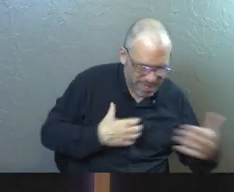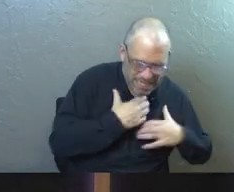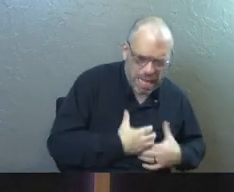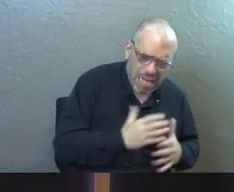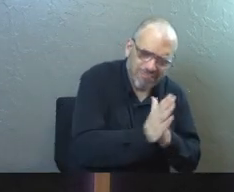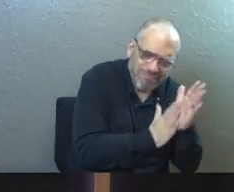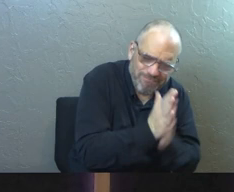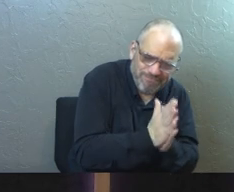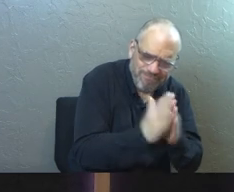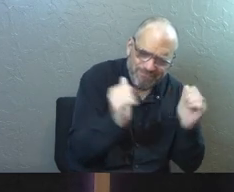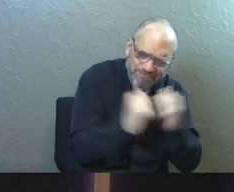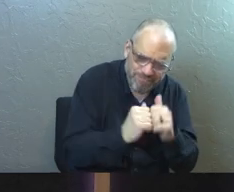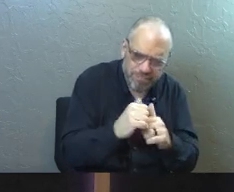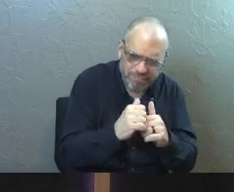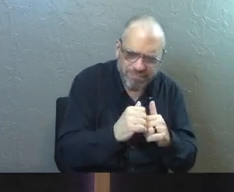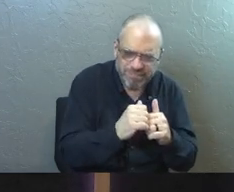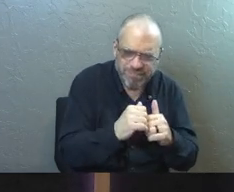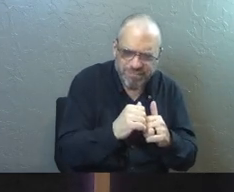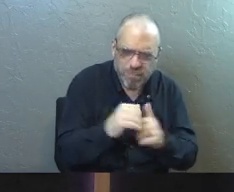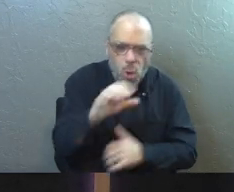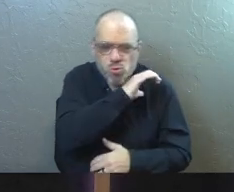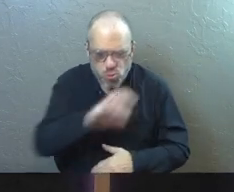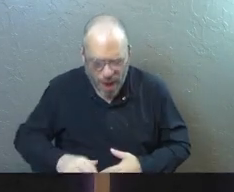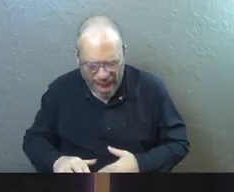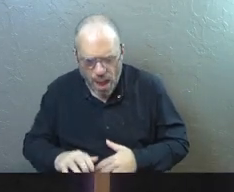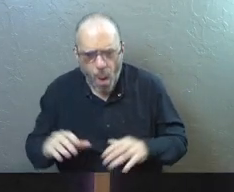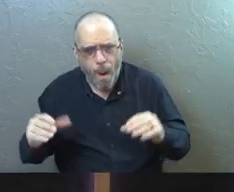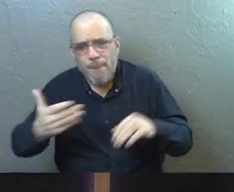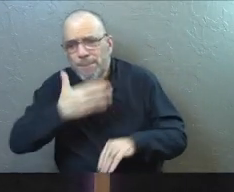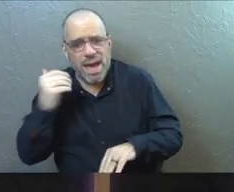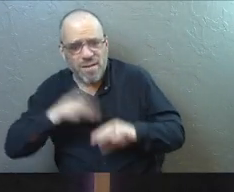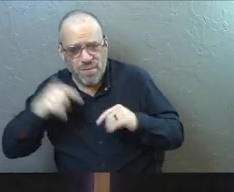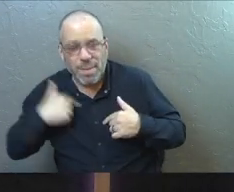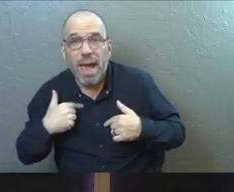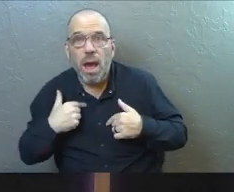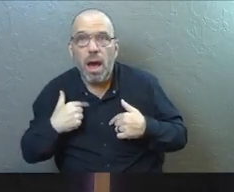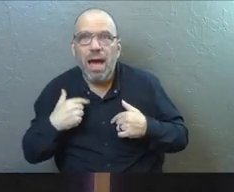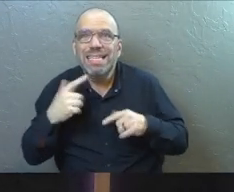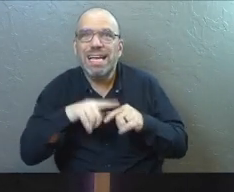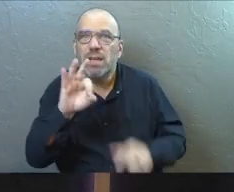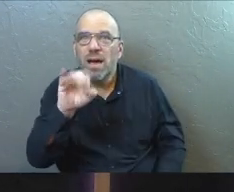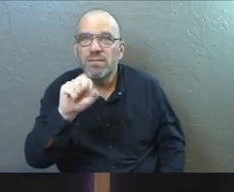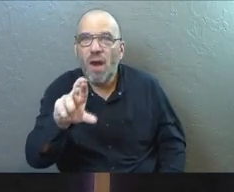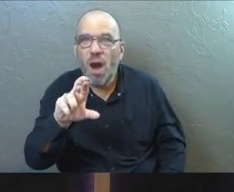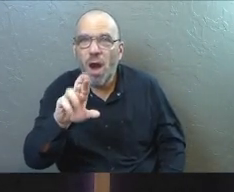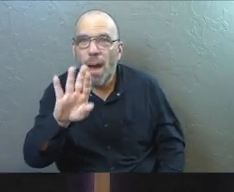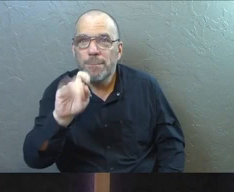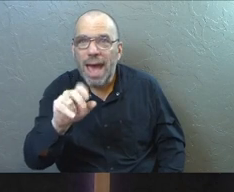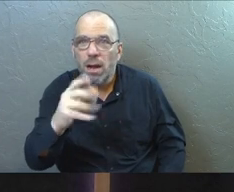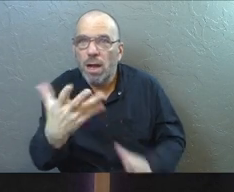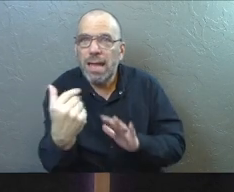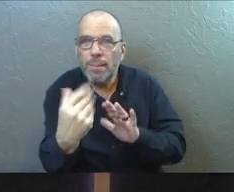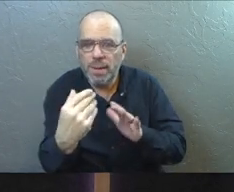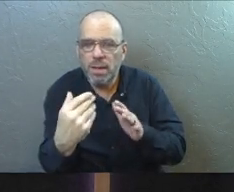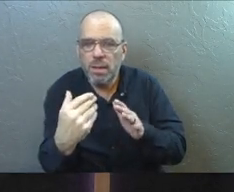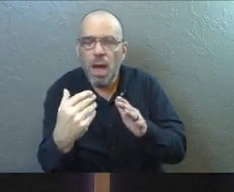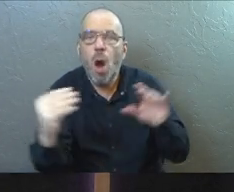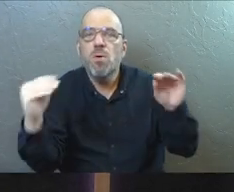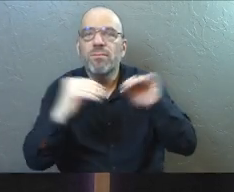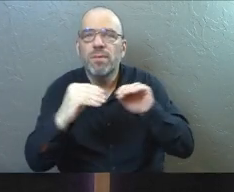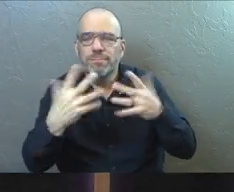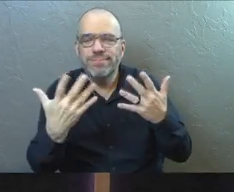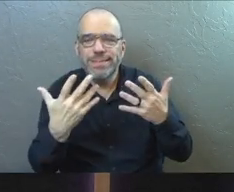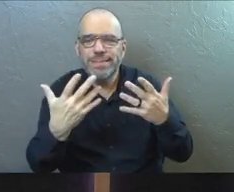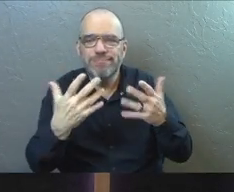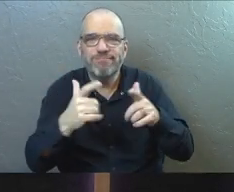I long to go and be with Christ, which would be far better for me. Say far better. To be in the presence of Christ.